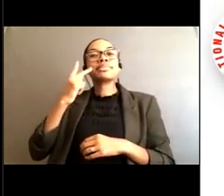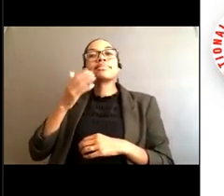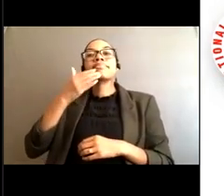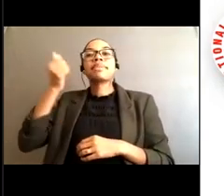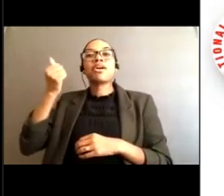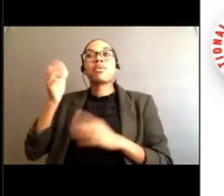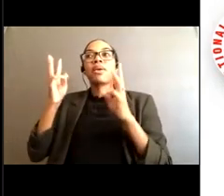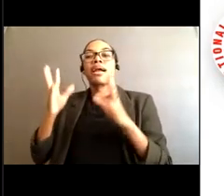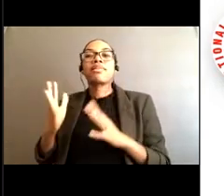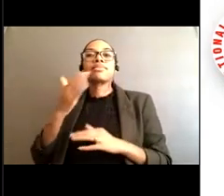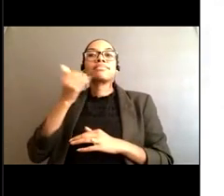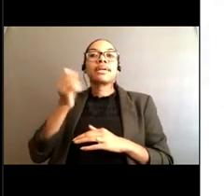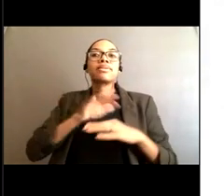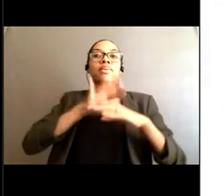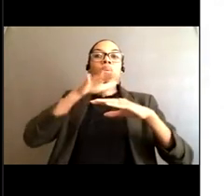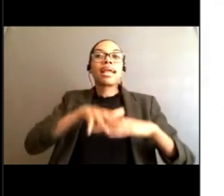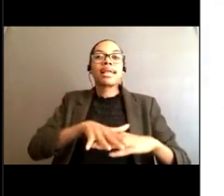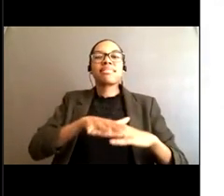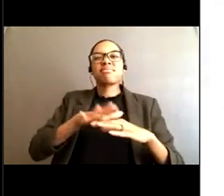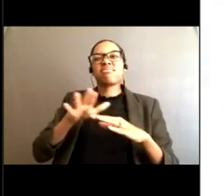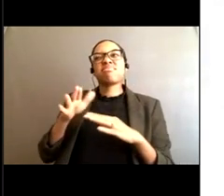So if we go to the next slide